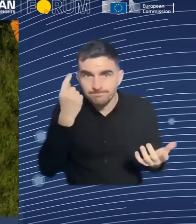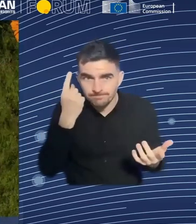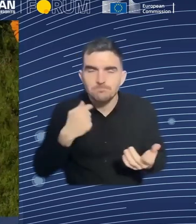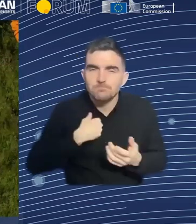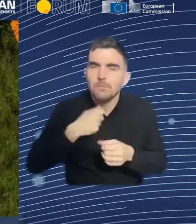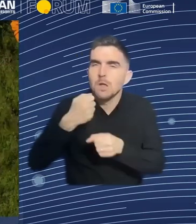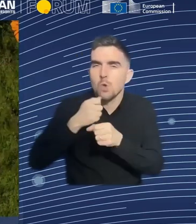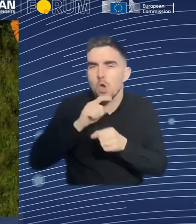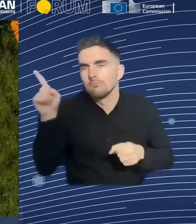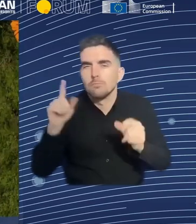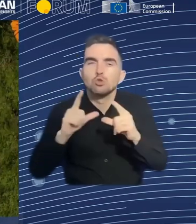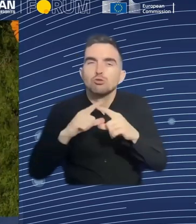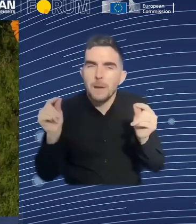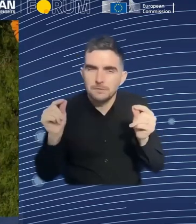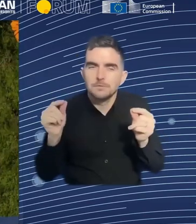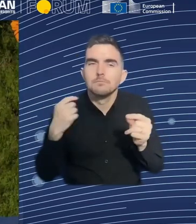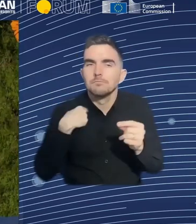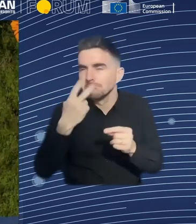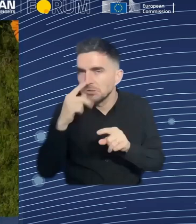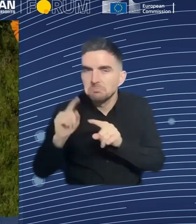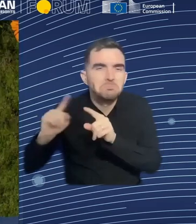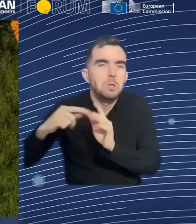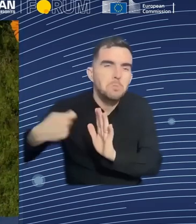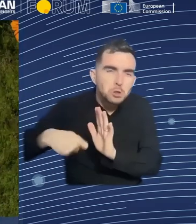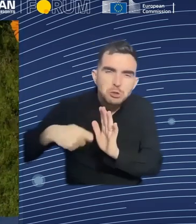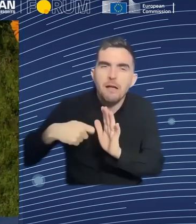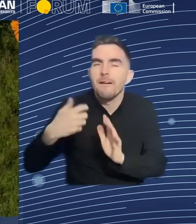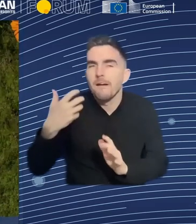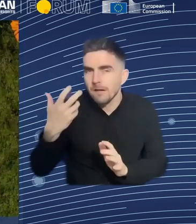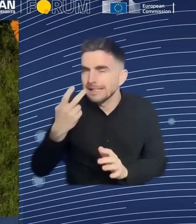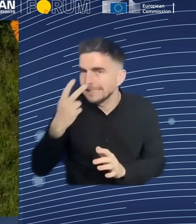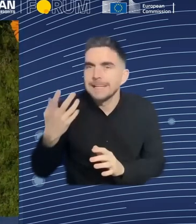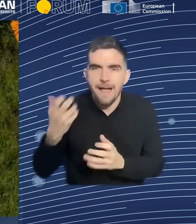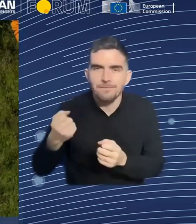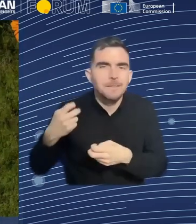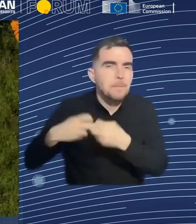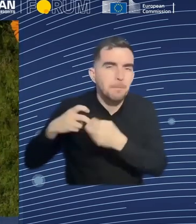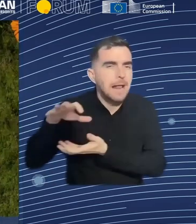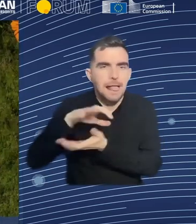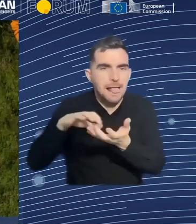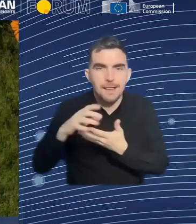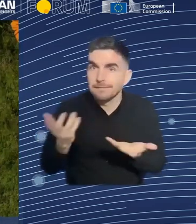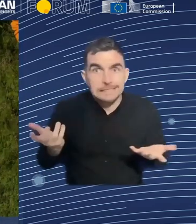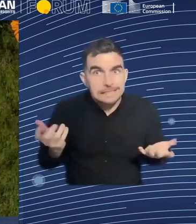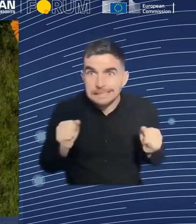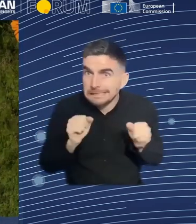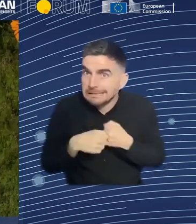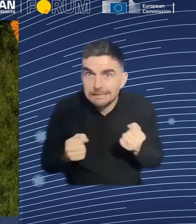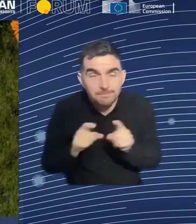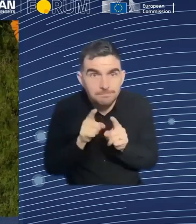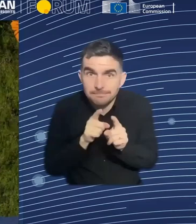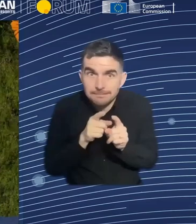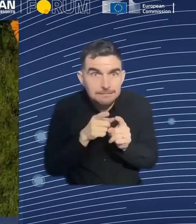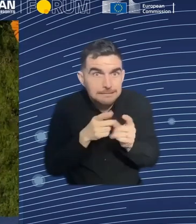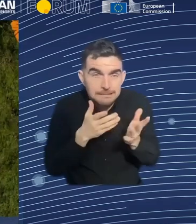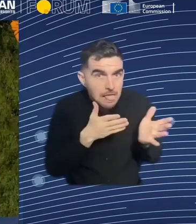crisis. There they have no choice and they have some challenge on continuity of services to the